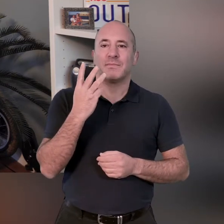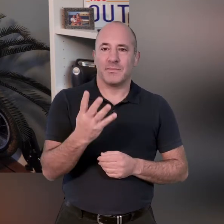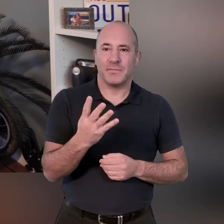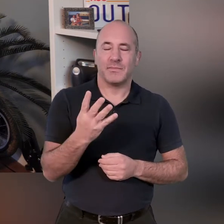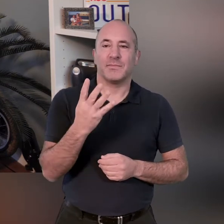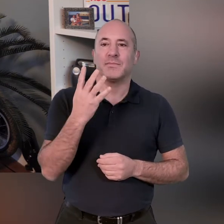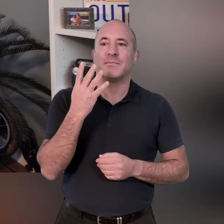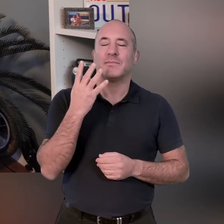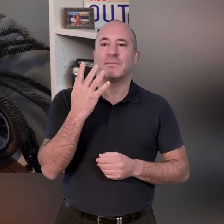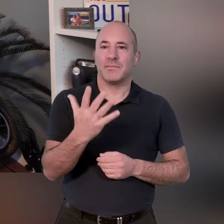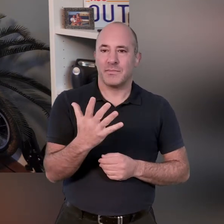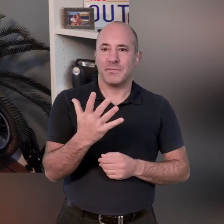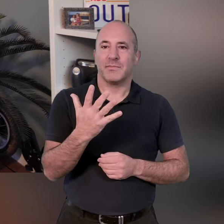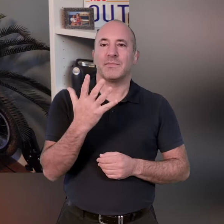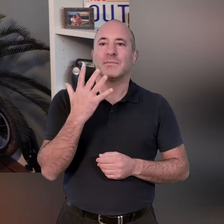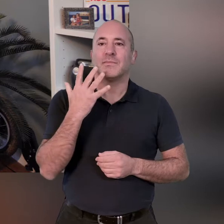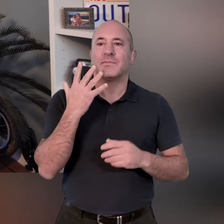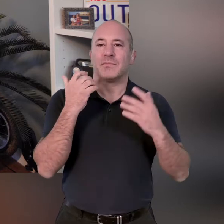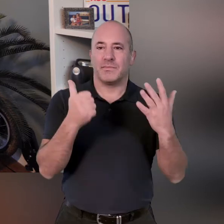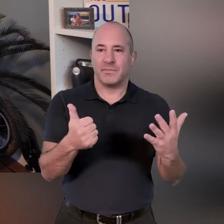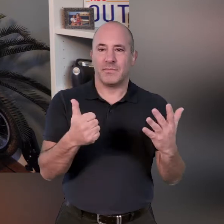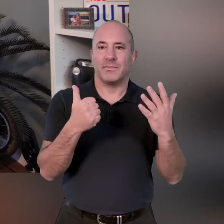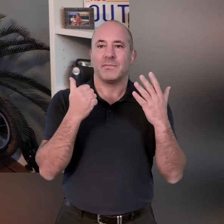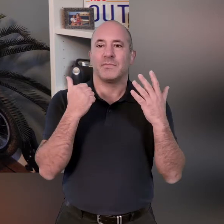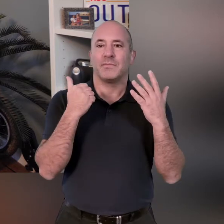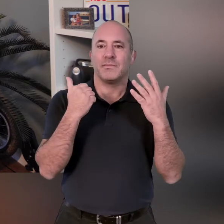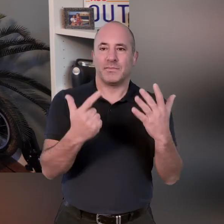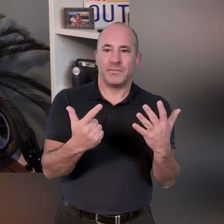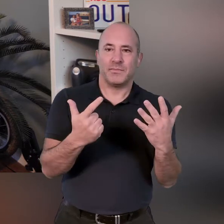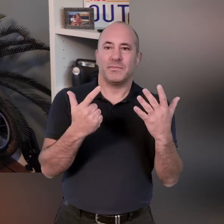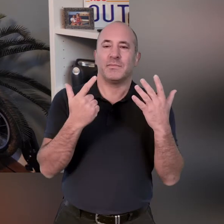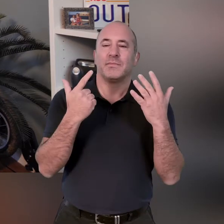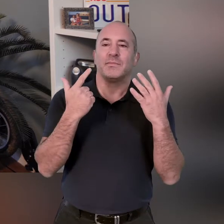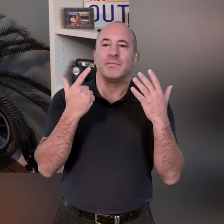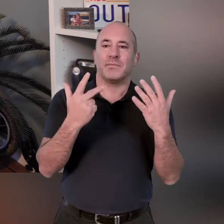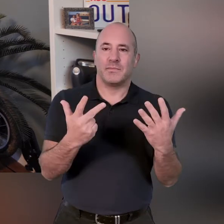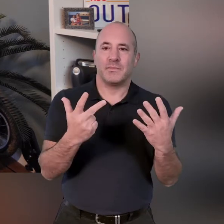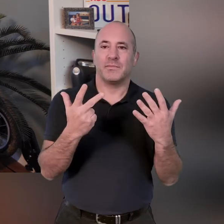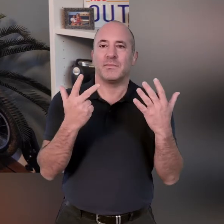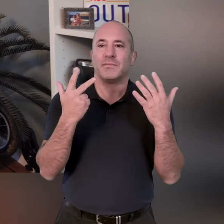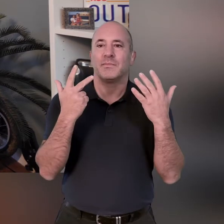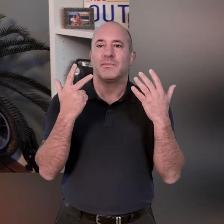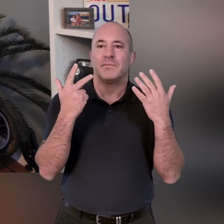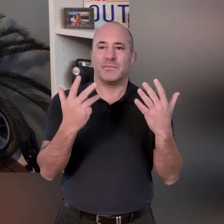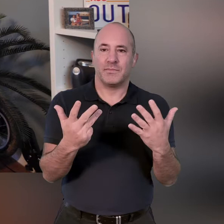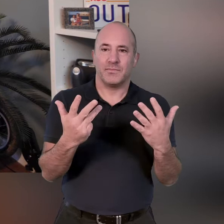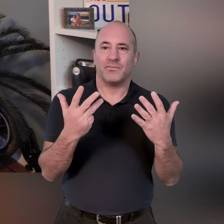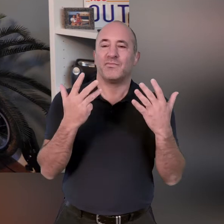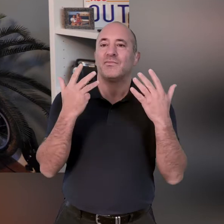four five six seven eight